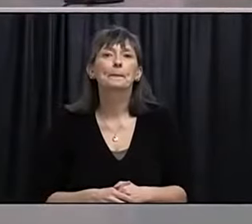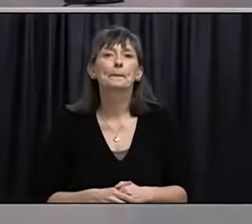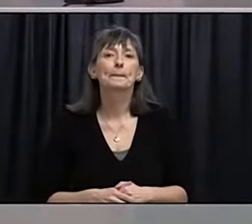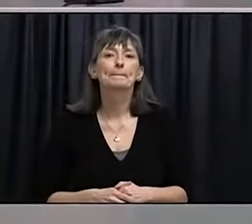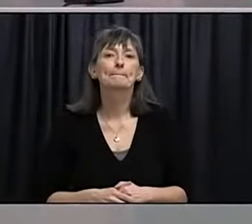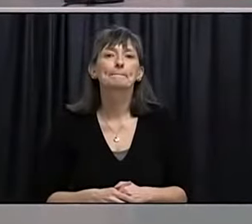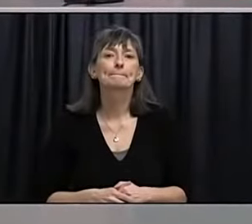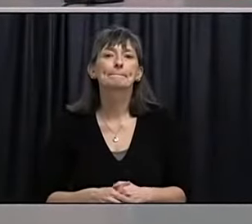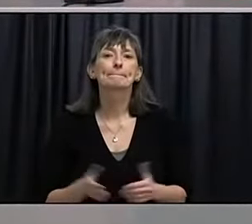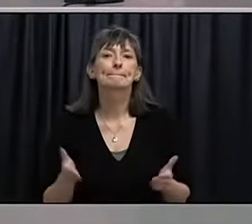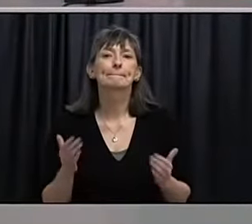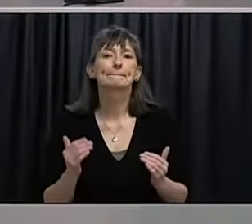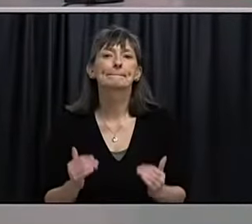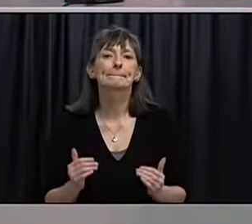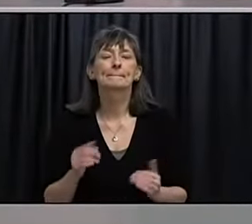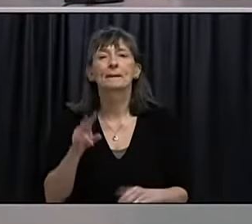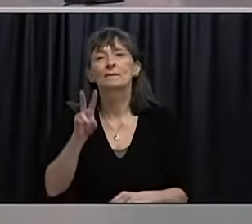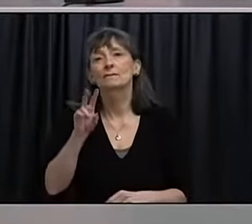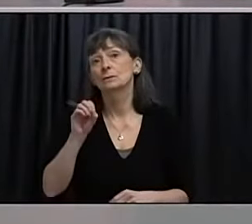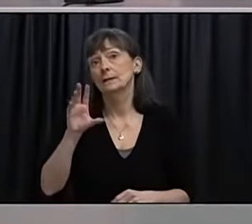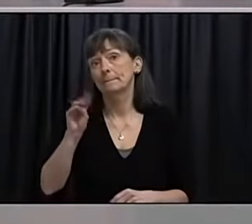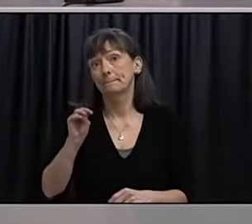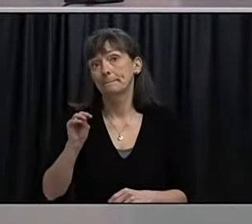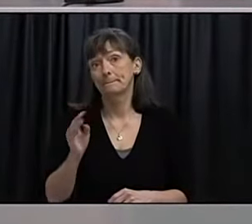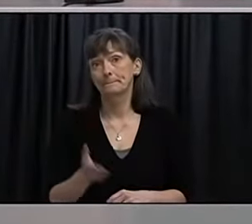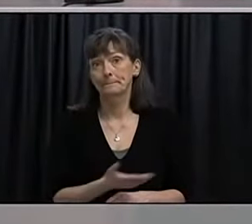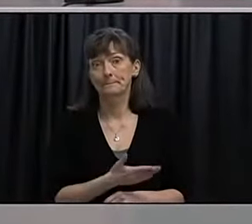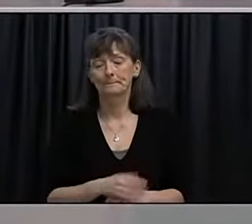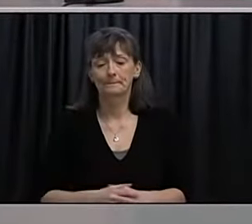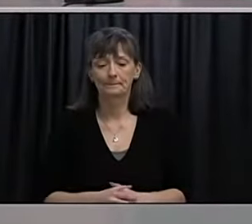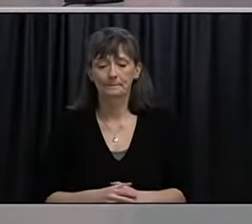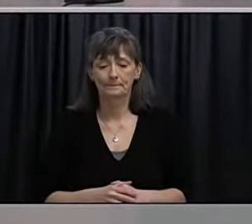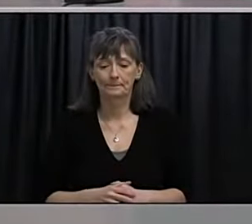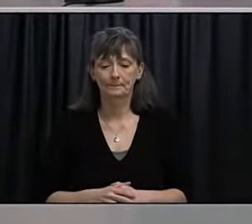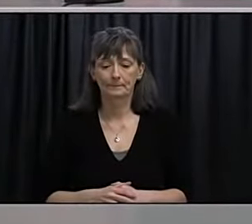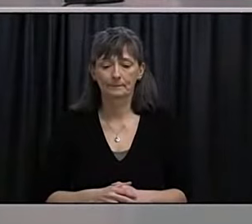Our next questions are from Richard Duggan with BOCM. Please go ahead.